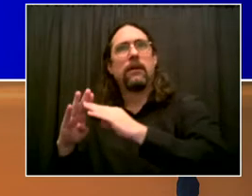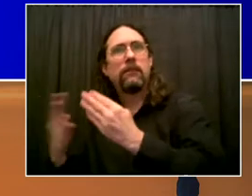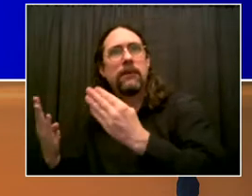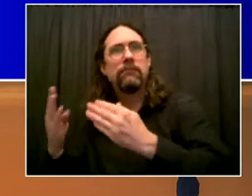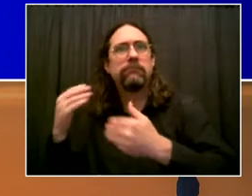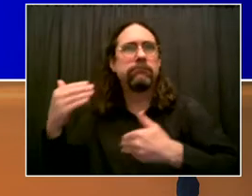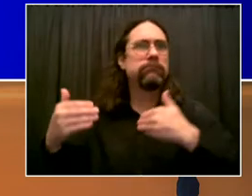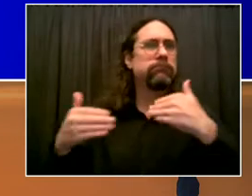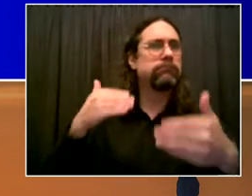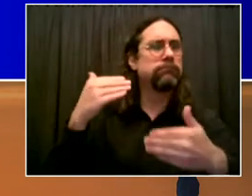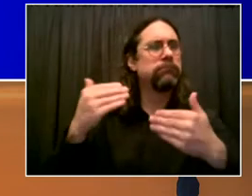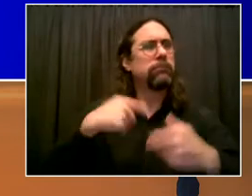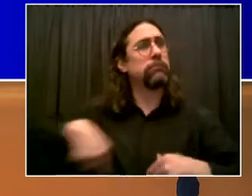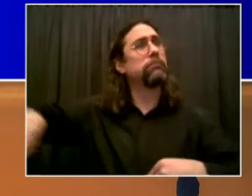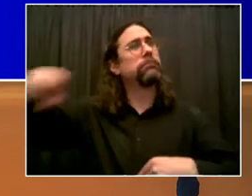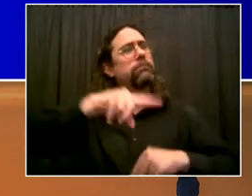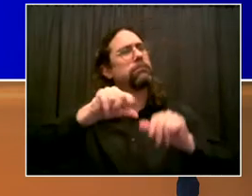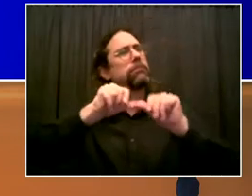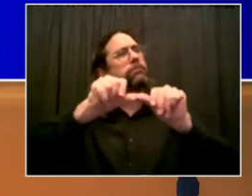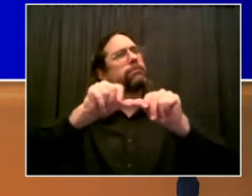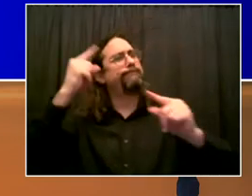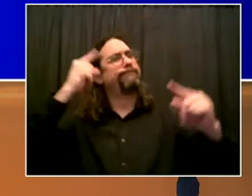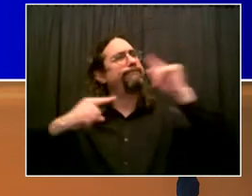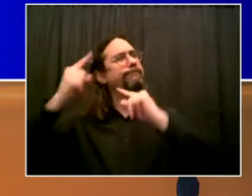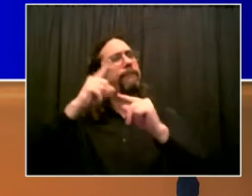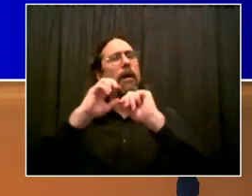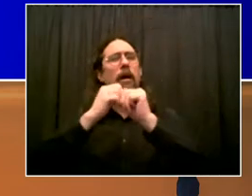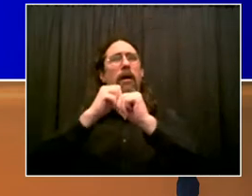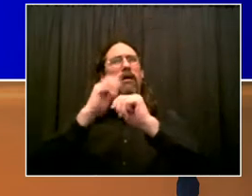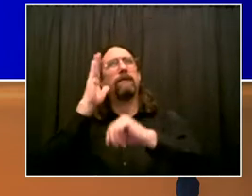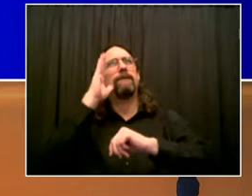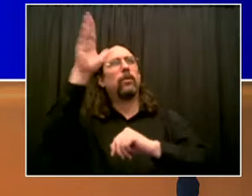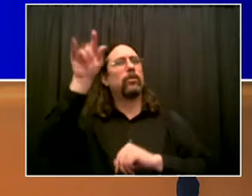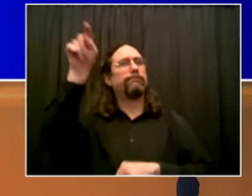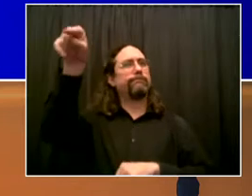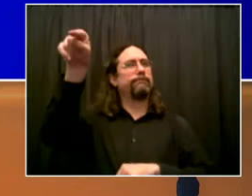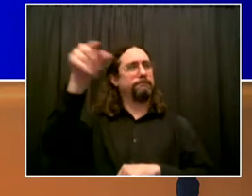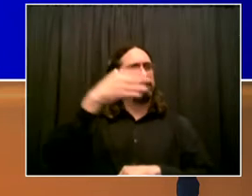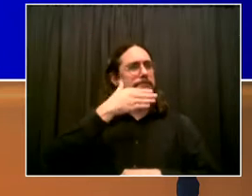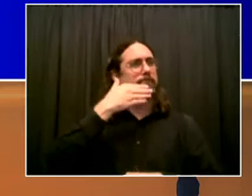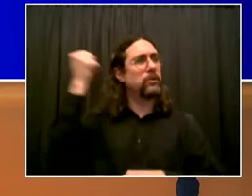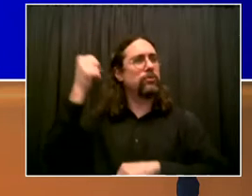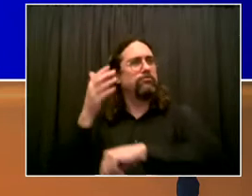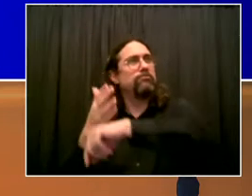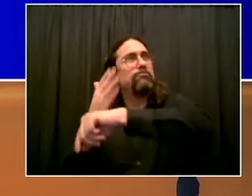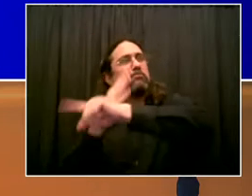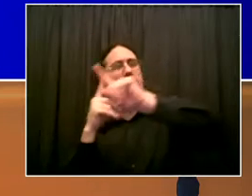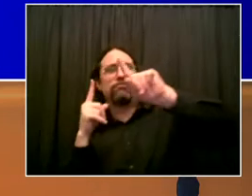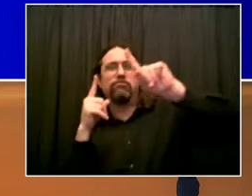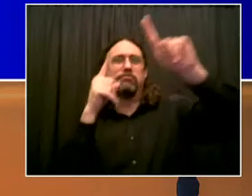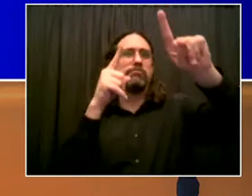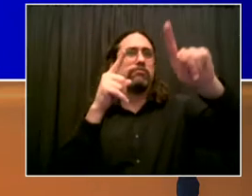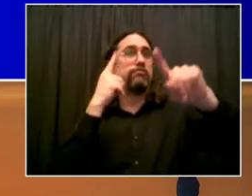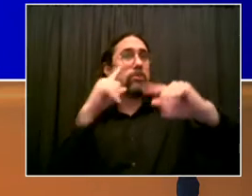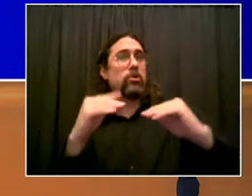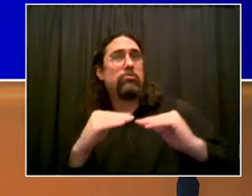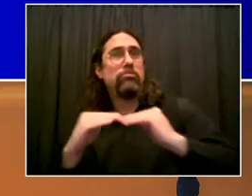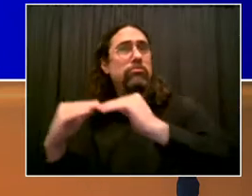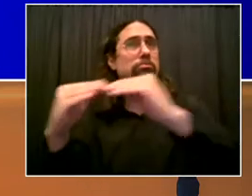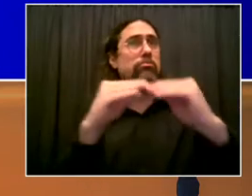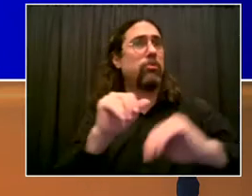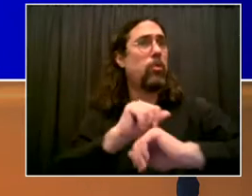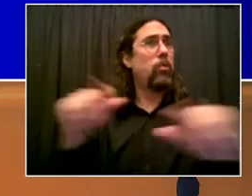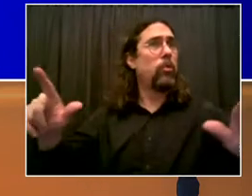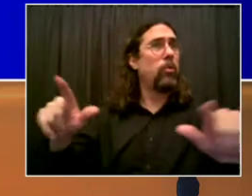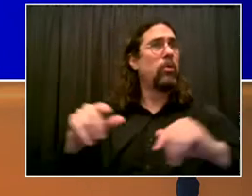Now, we need a recovery for all of us. So it means it has to reach every neighborhood, all five boroughs. It can't just be about one part of the city.